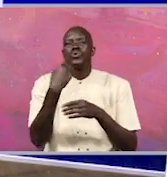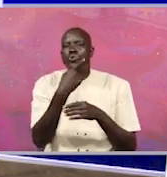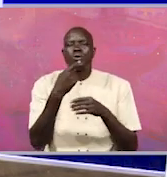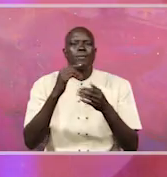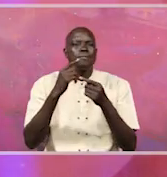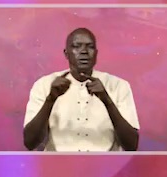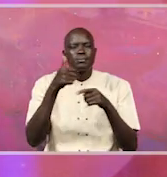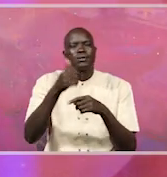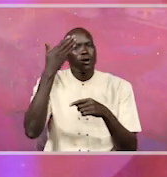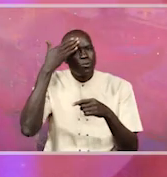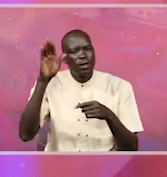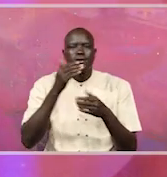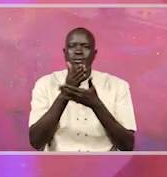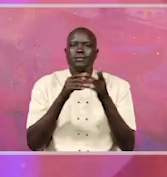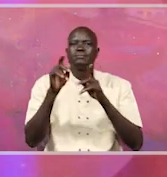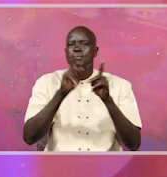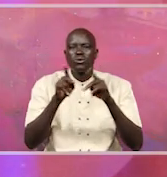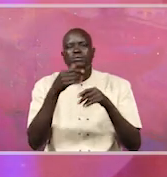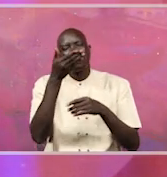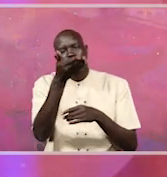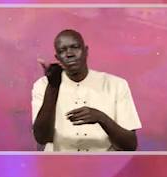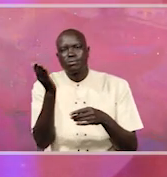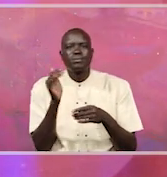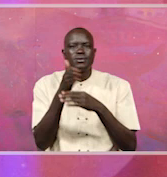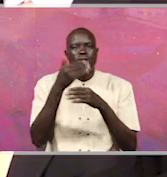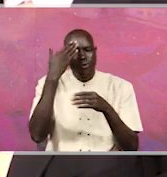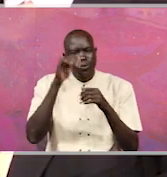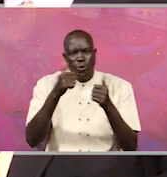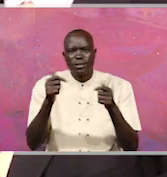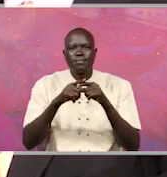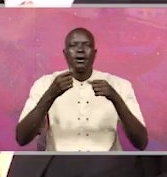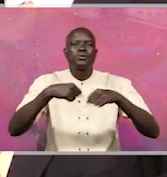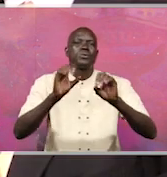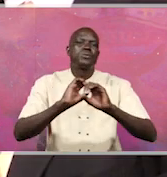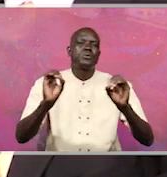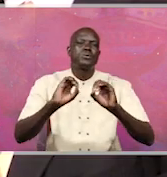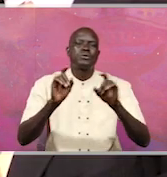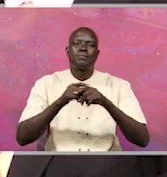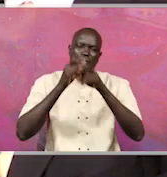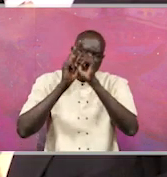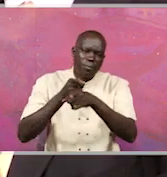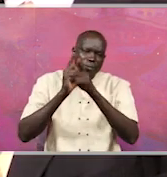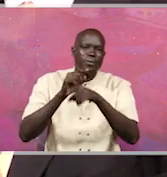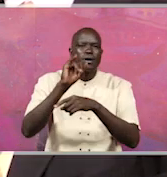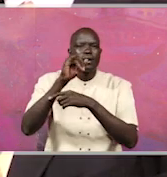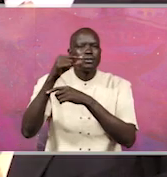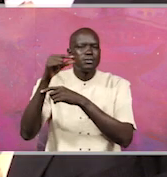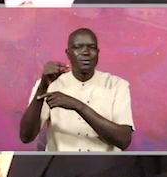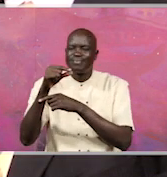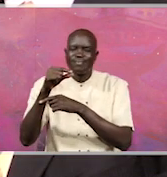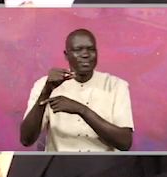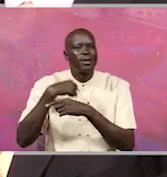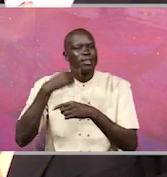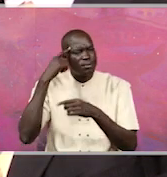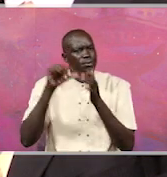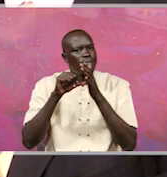knows some of his ministers that are taking corruption and it's not taking action against those same ministers, and then you castigate the IG for not working, I think we still have a